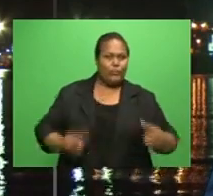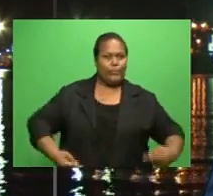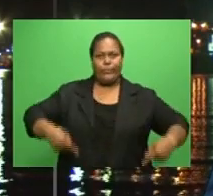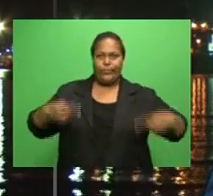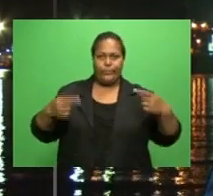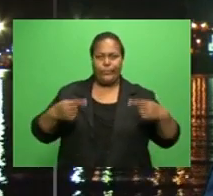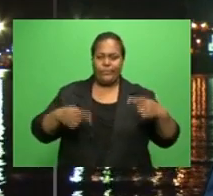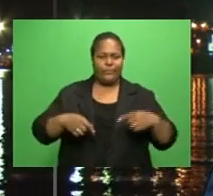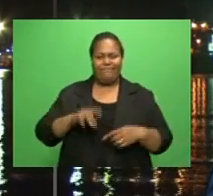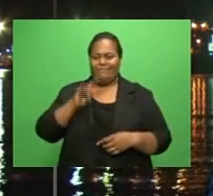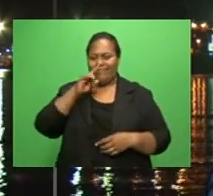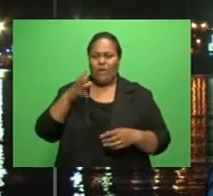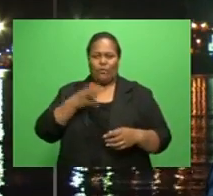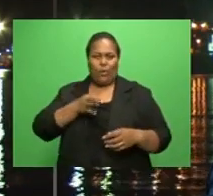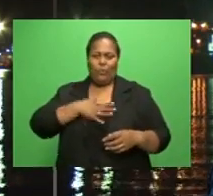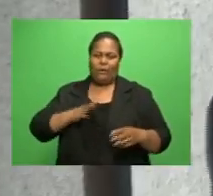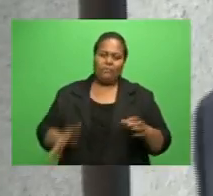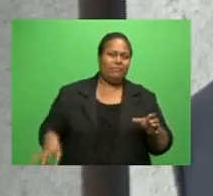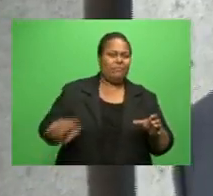Wangai Rindobu has more.